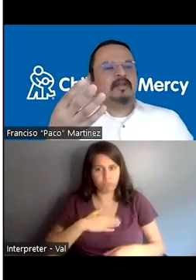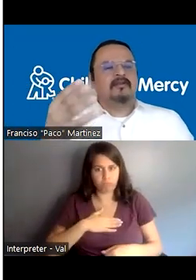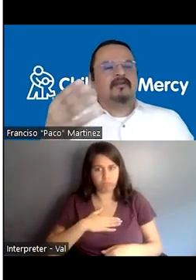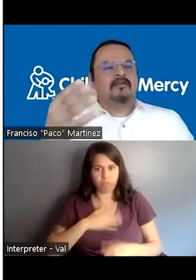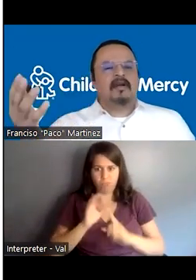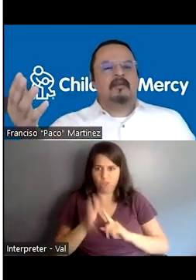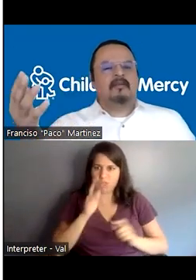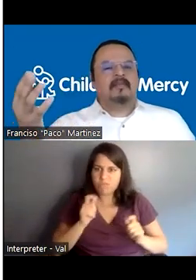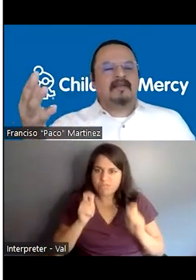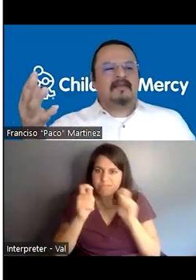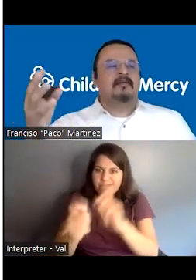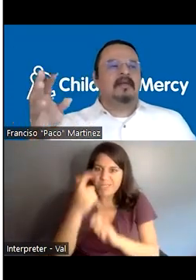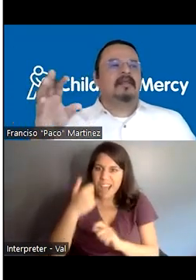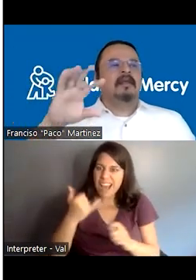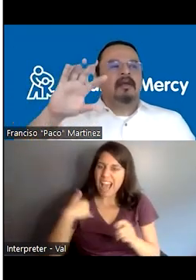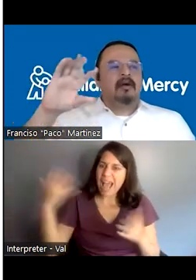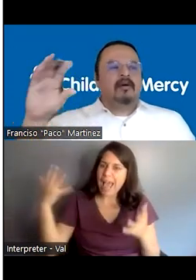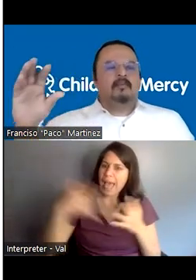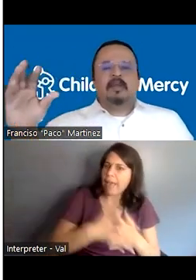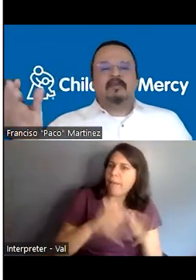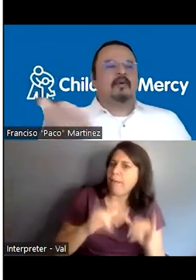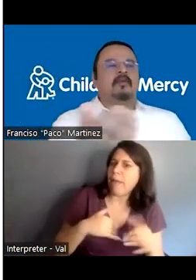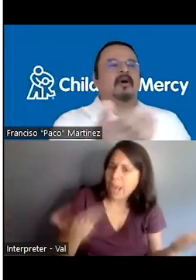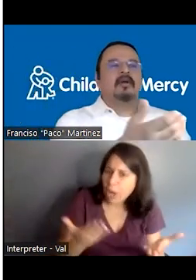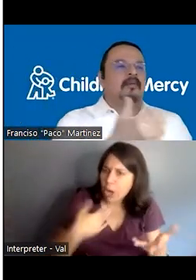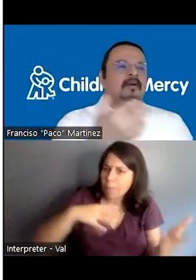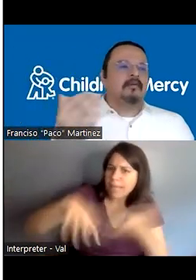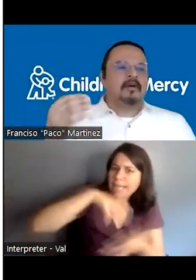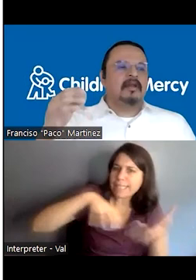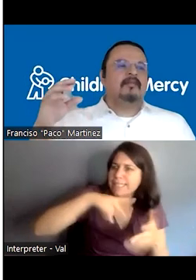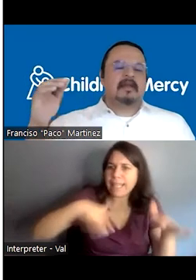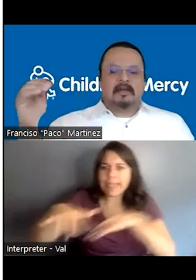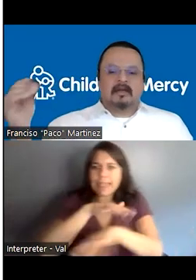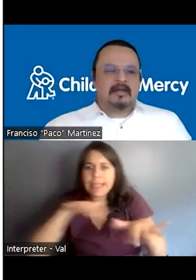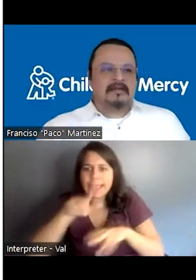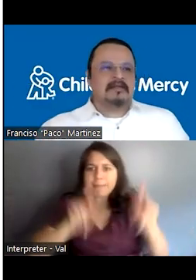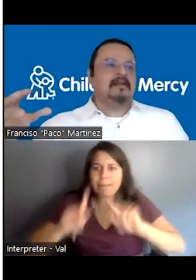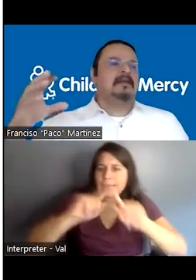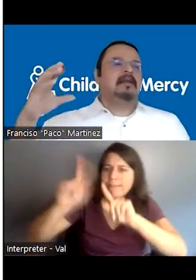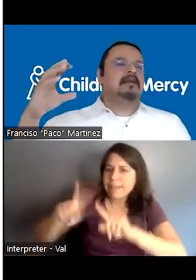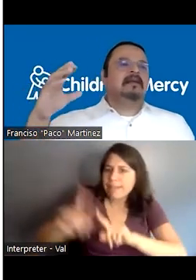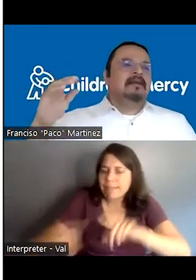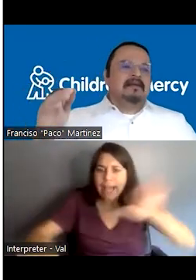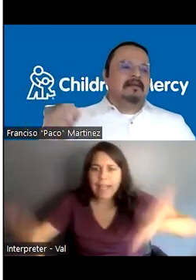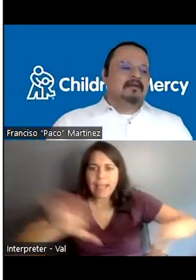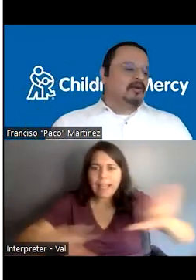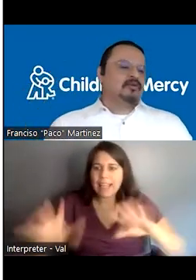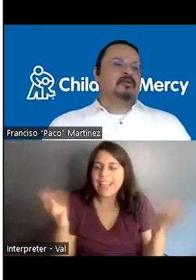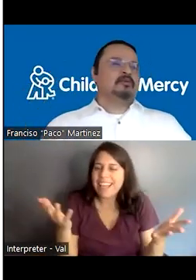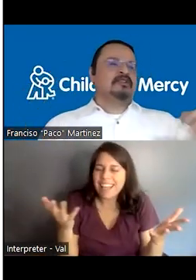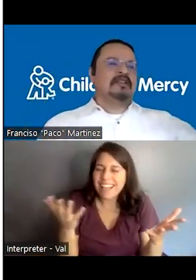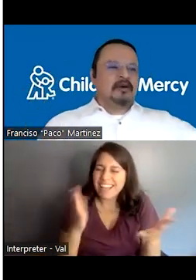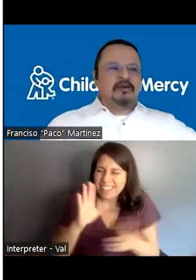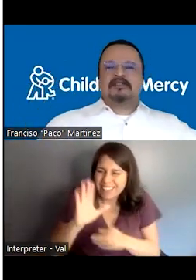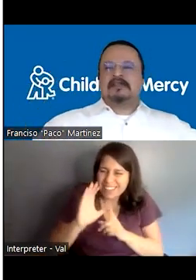culture because you are mixing with people from all over the world and locals. And you're going